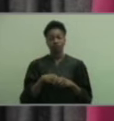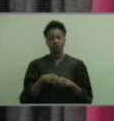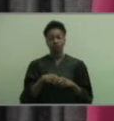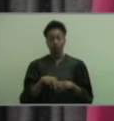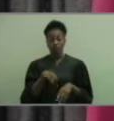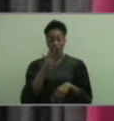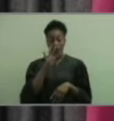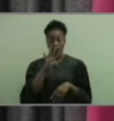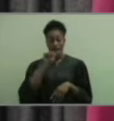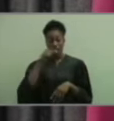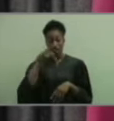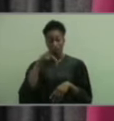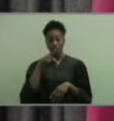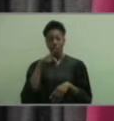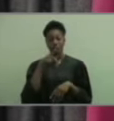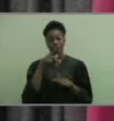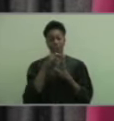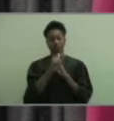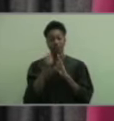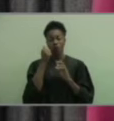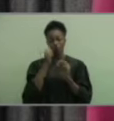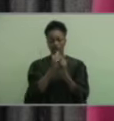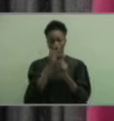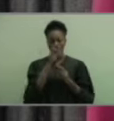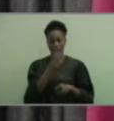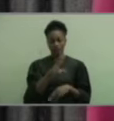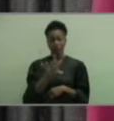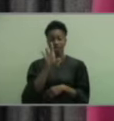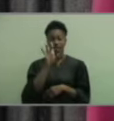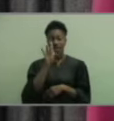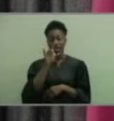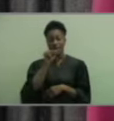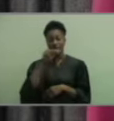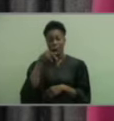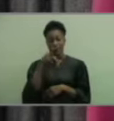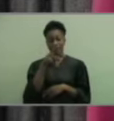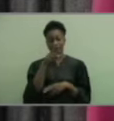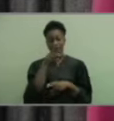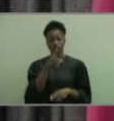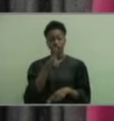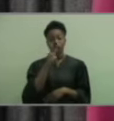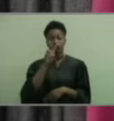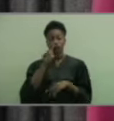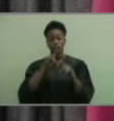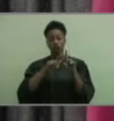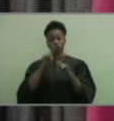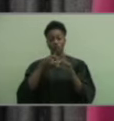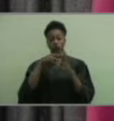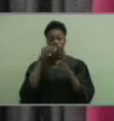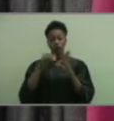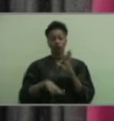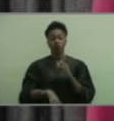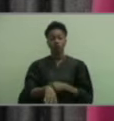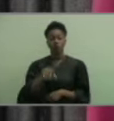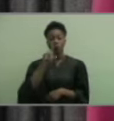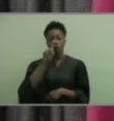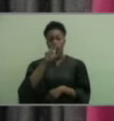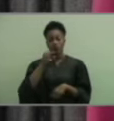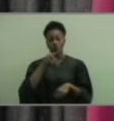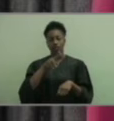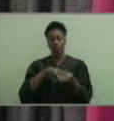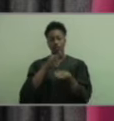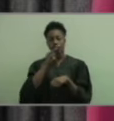4 AP scholars with honors, 8 AP scholars, 2 star students, 1 national merit